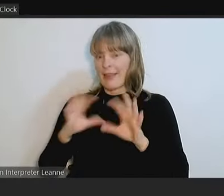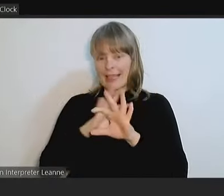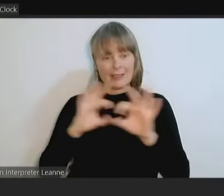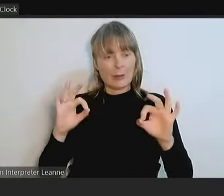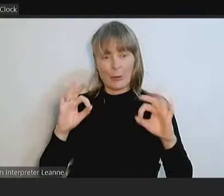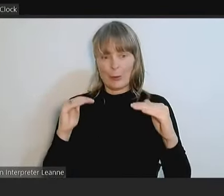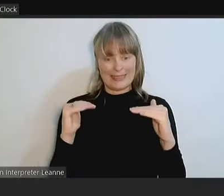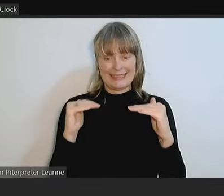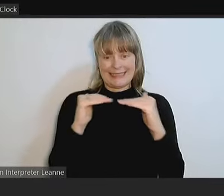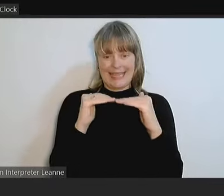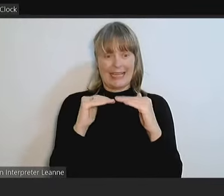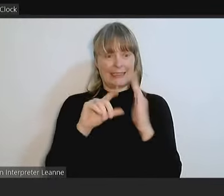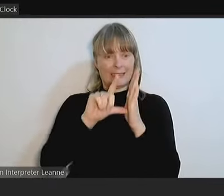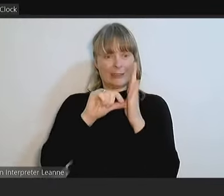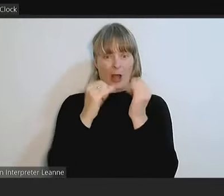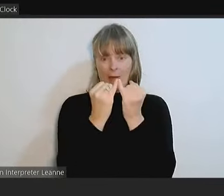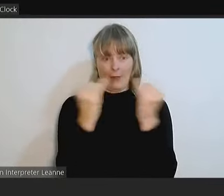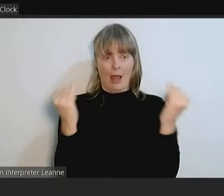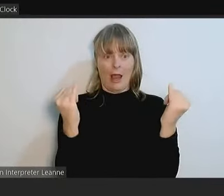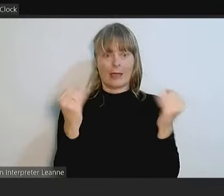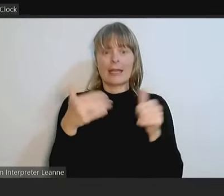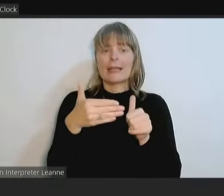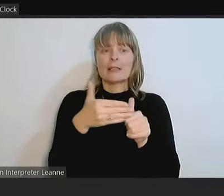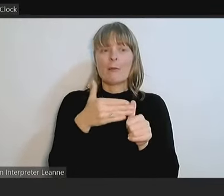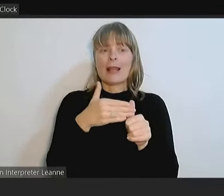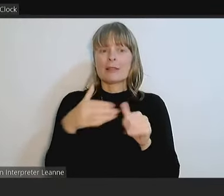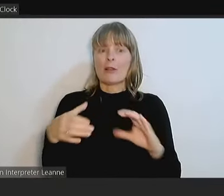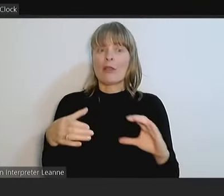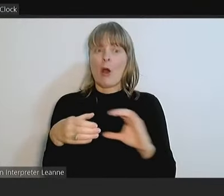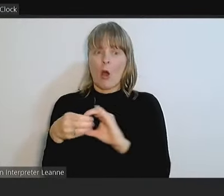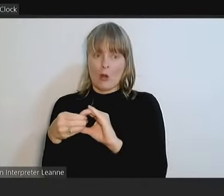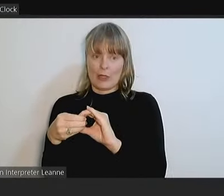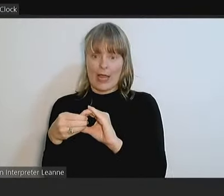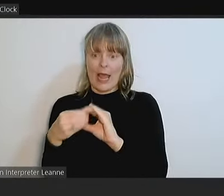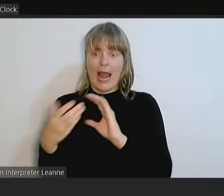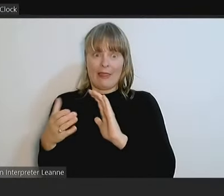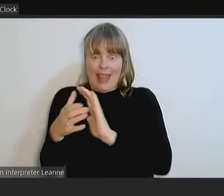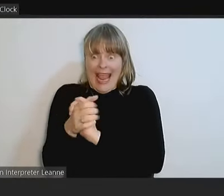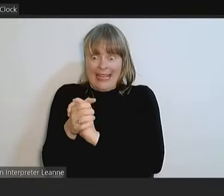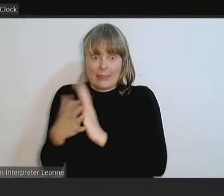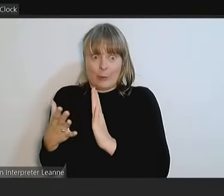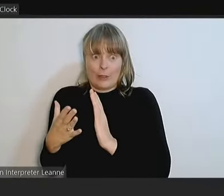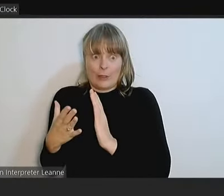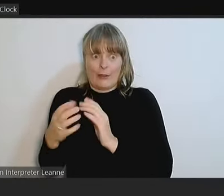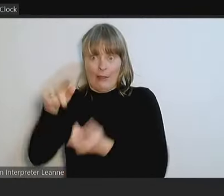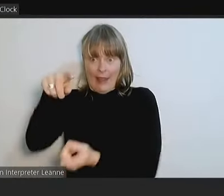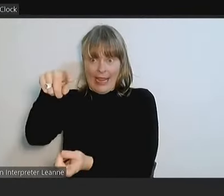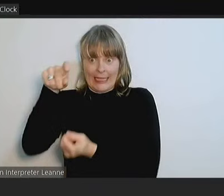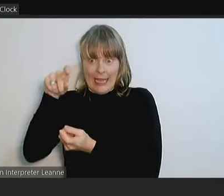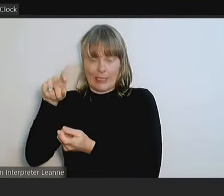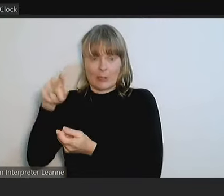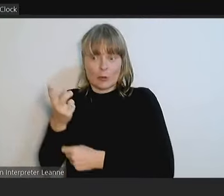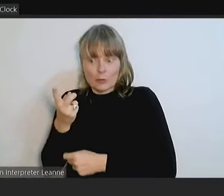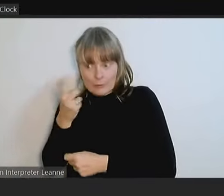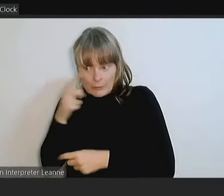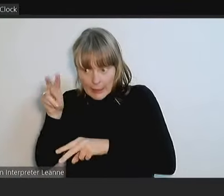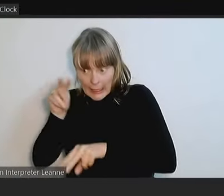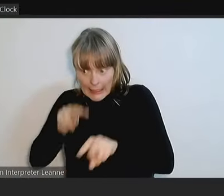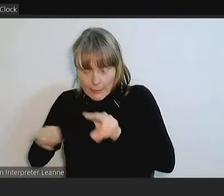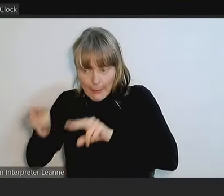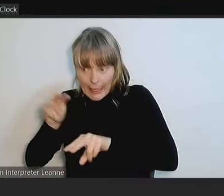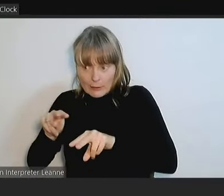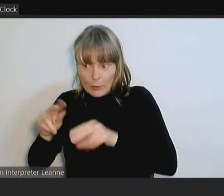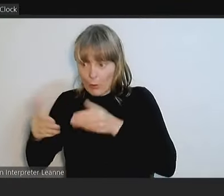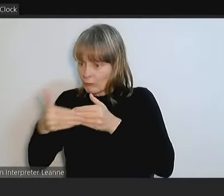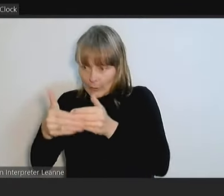The timing of this depends on the owner and the experts they have engaged to undertake the necessary inspections and or repair